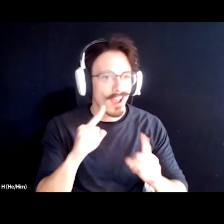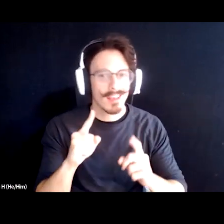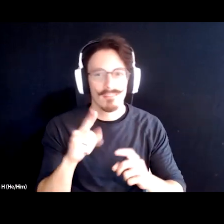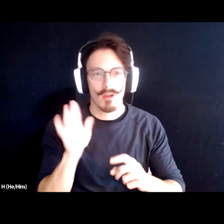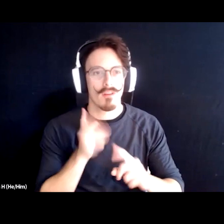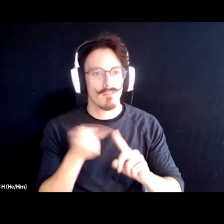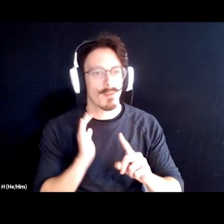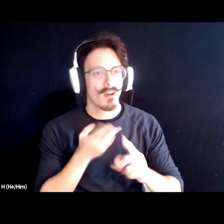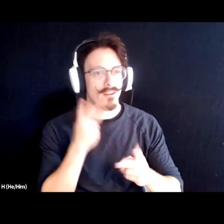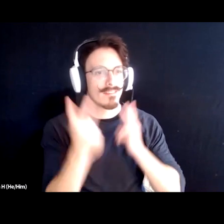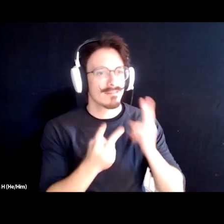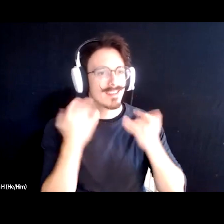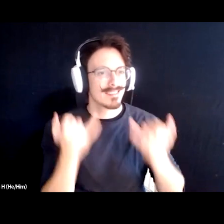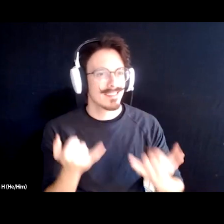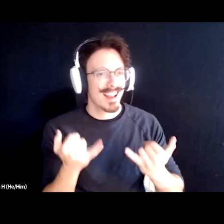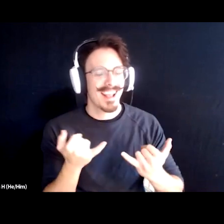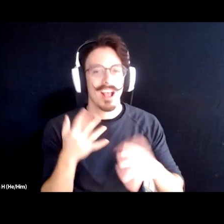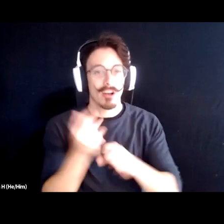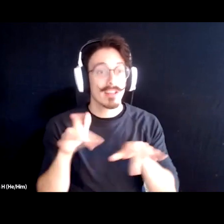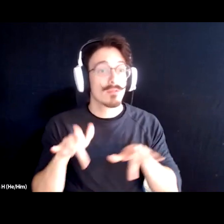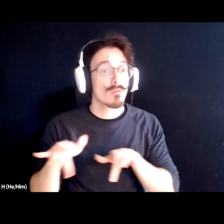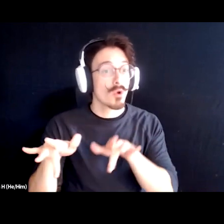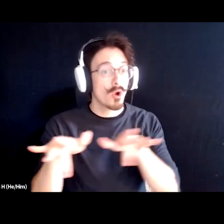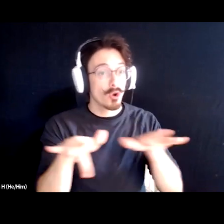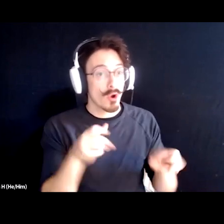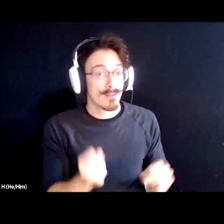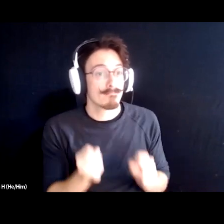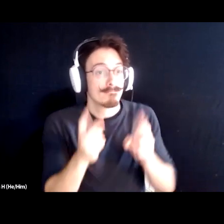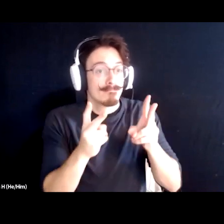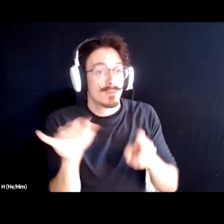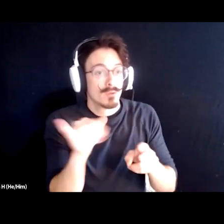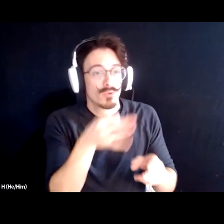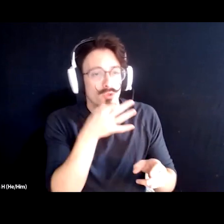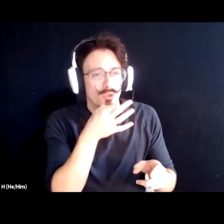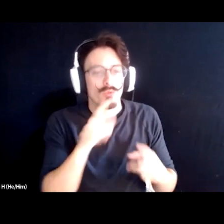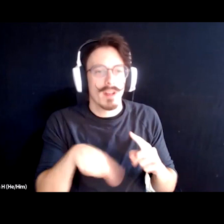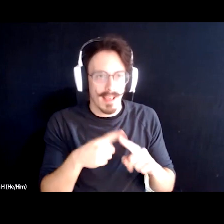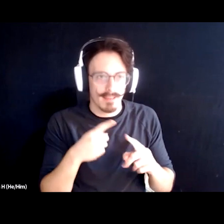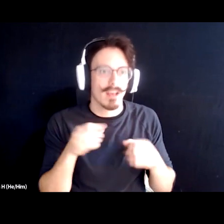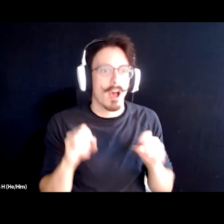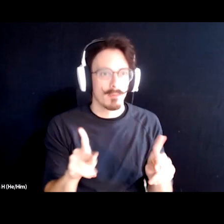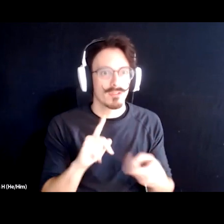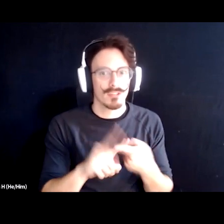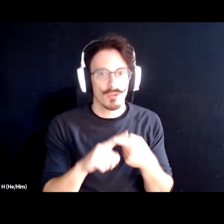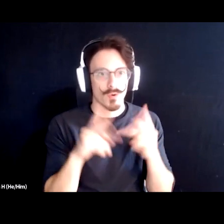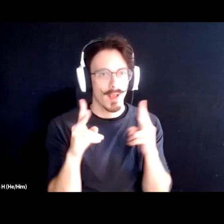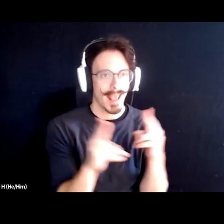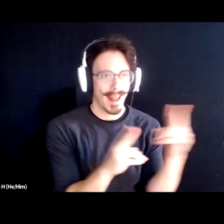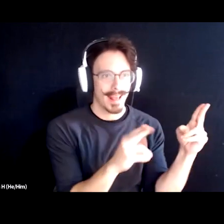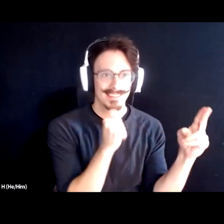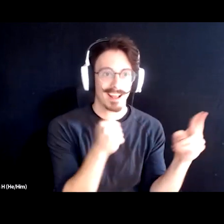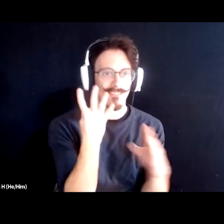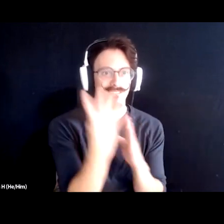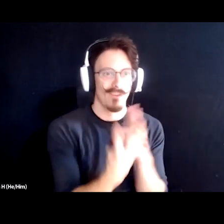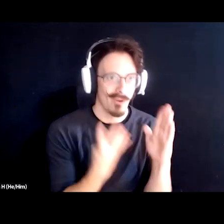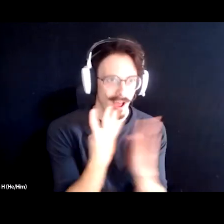today I'll get the recording on there as soon as I get some chance to edit it and break it apart so it's not four hours and